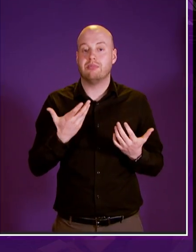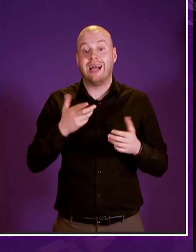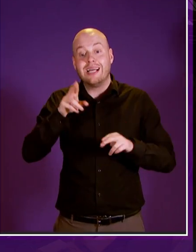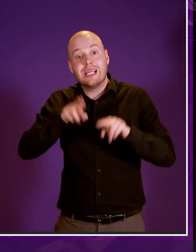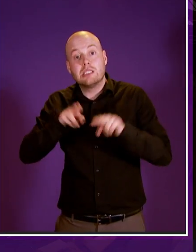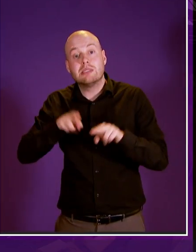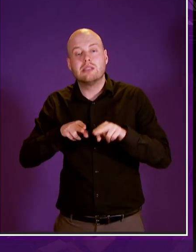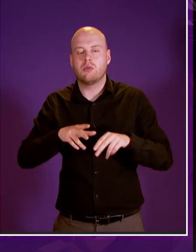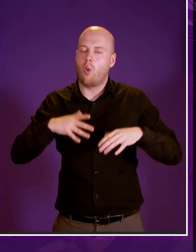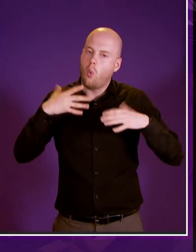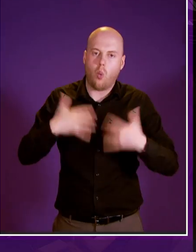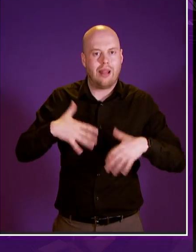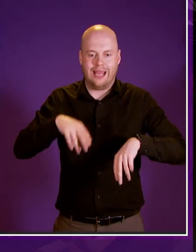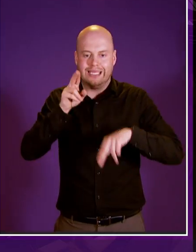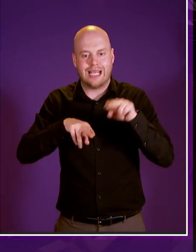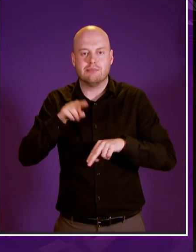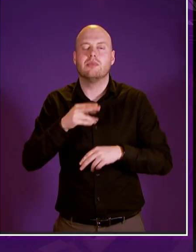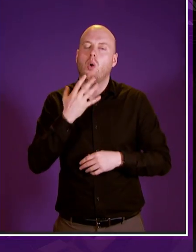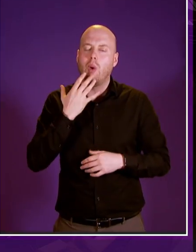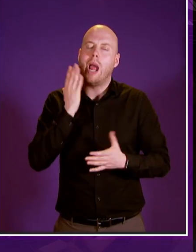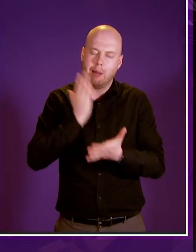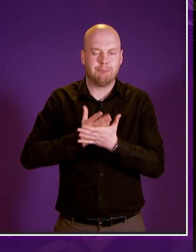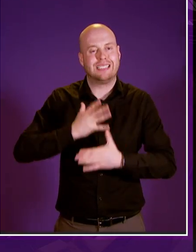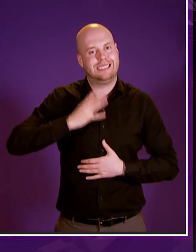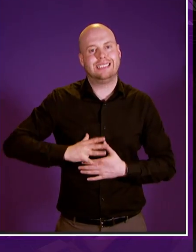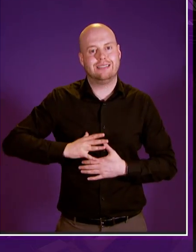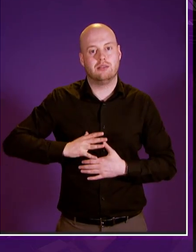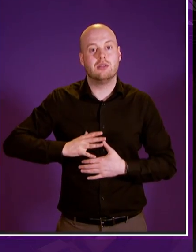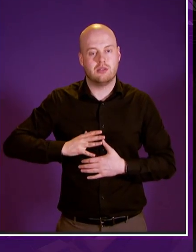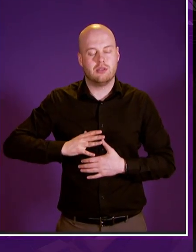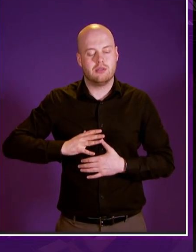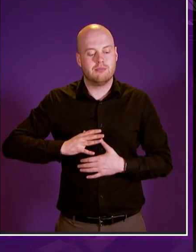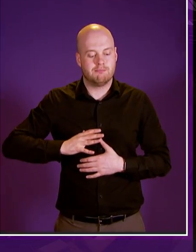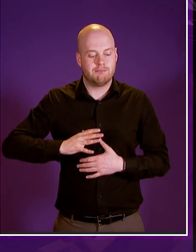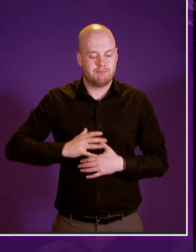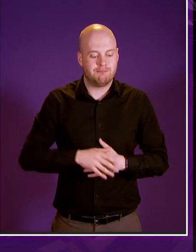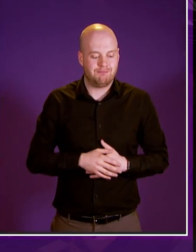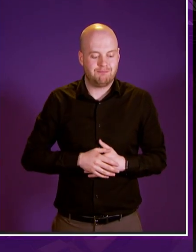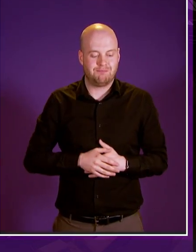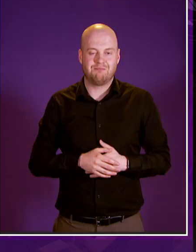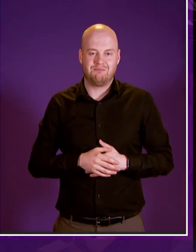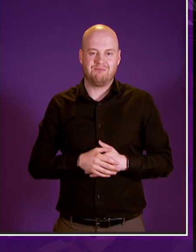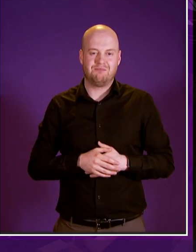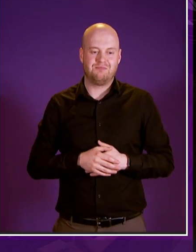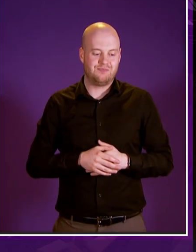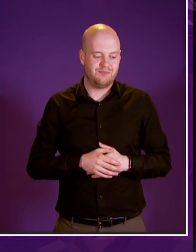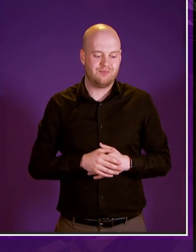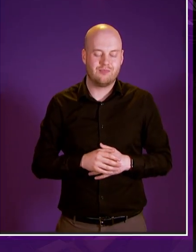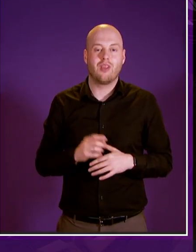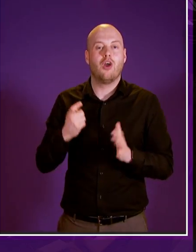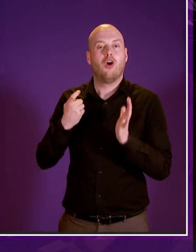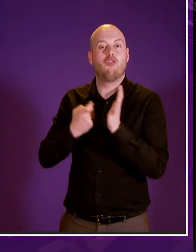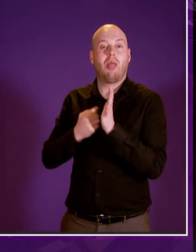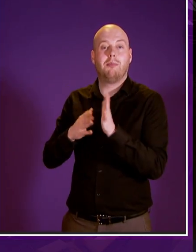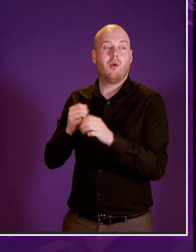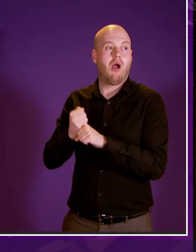be undertaken when absolutely needed and i think that for one is a key yes i will ruth mcguire thank